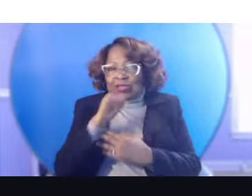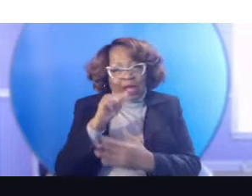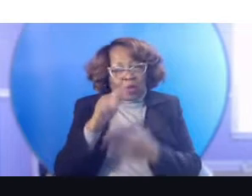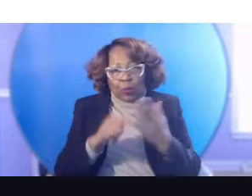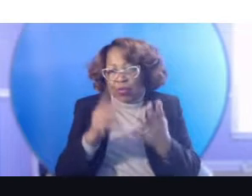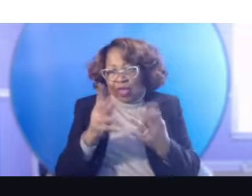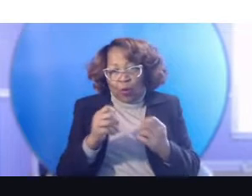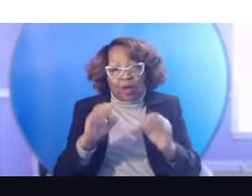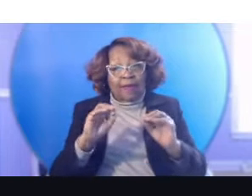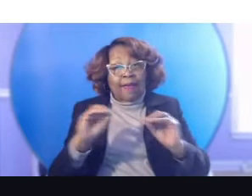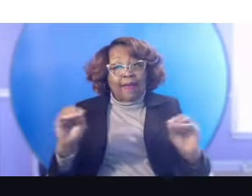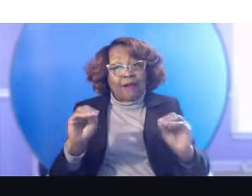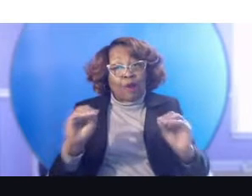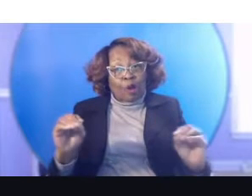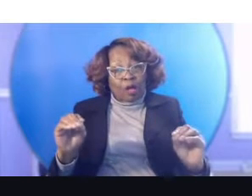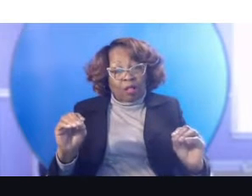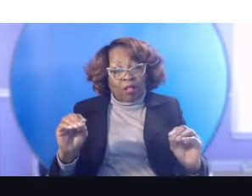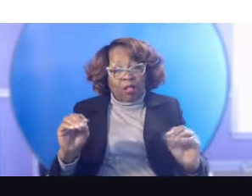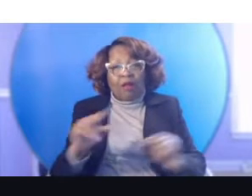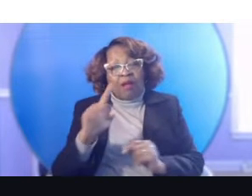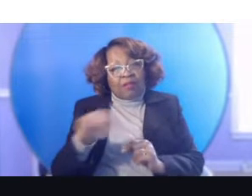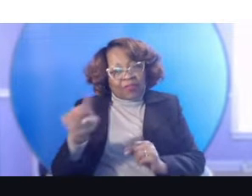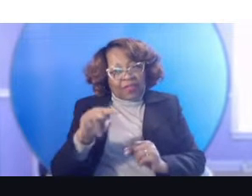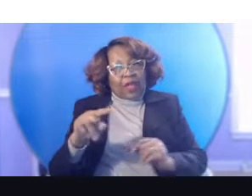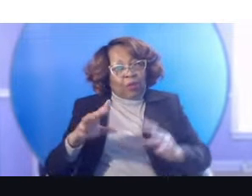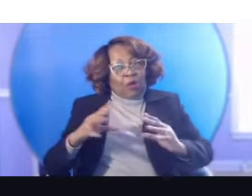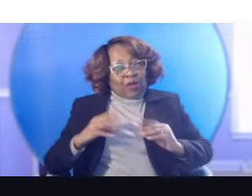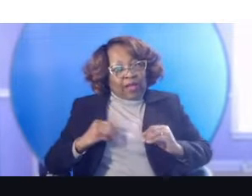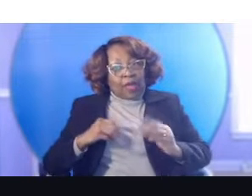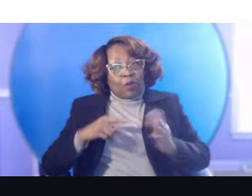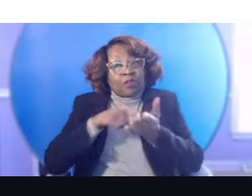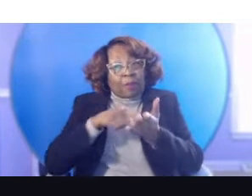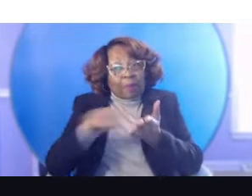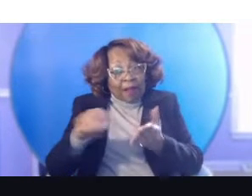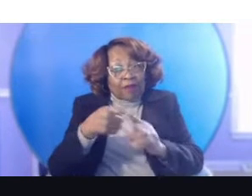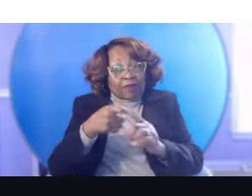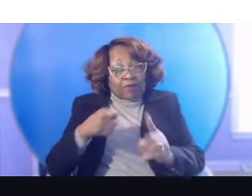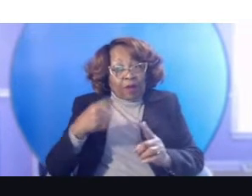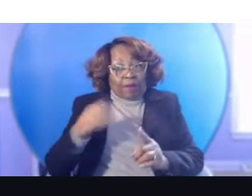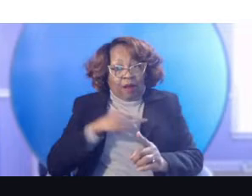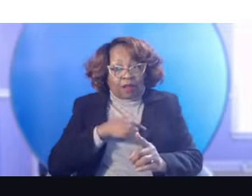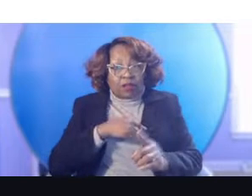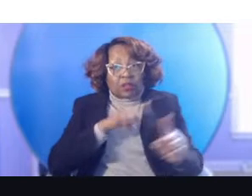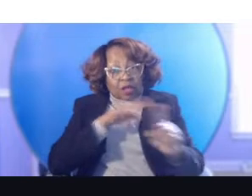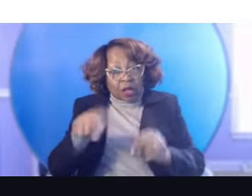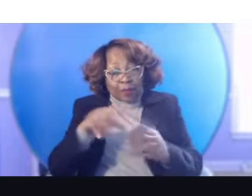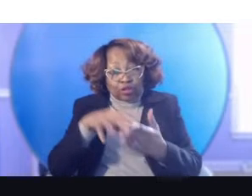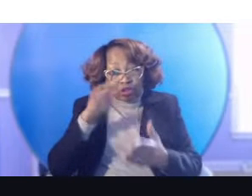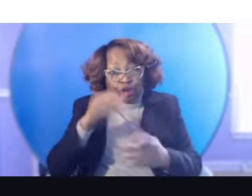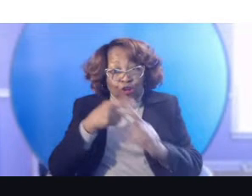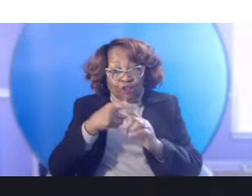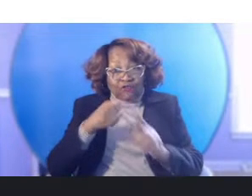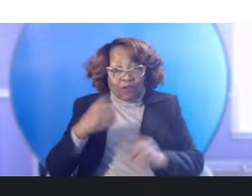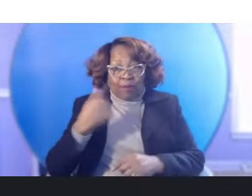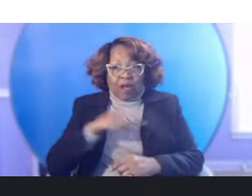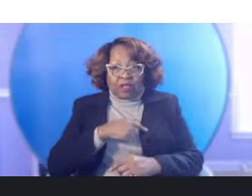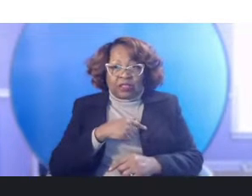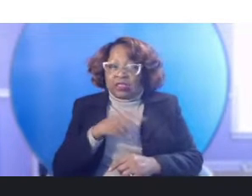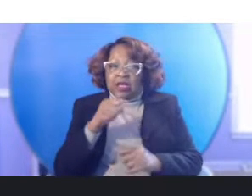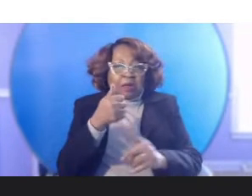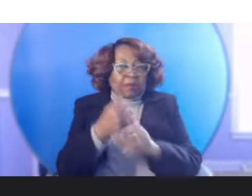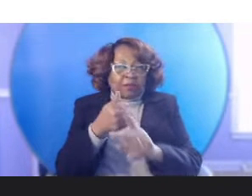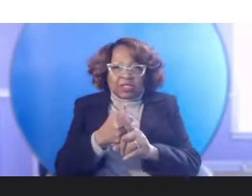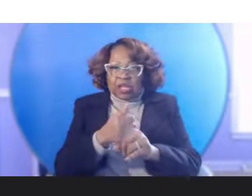Um, they were okay with purchasing from us and coming to learn from us. They did not want to work the land like,